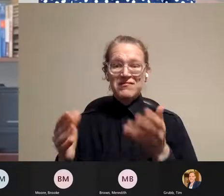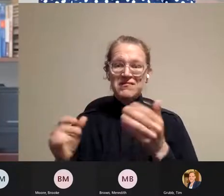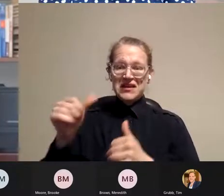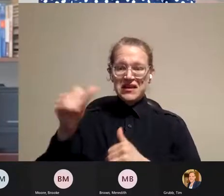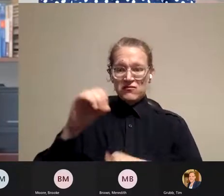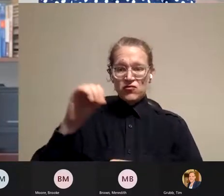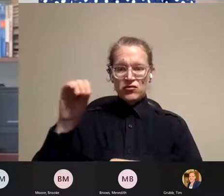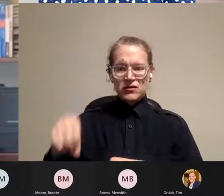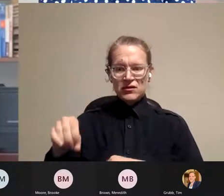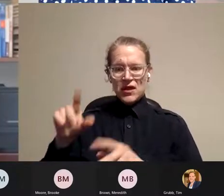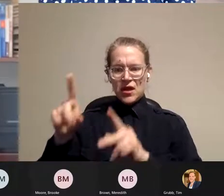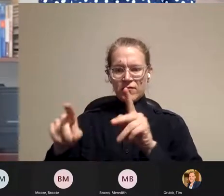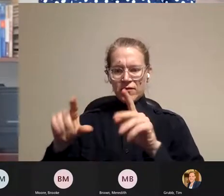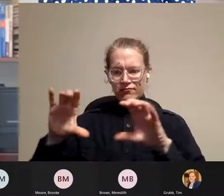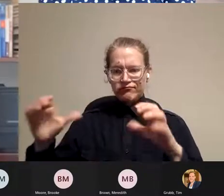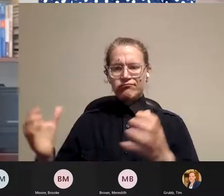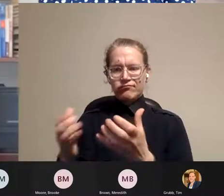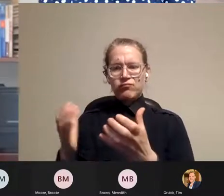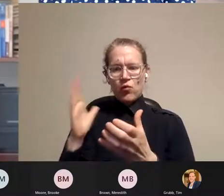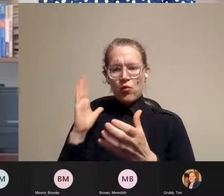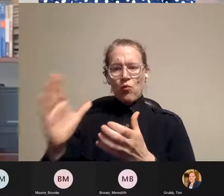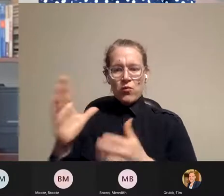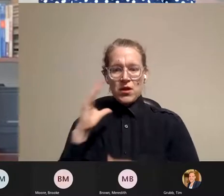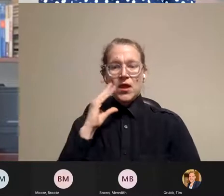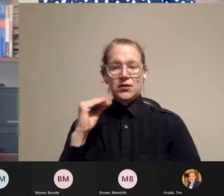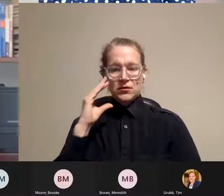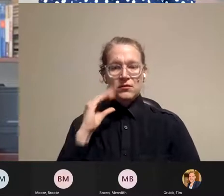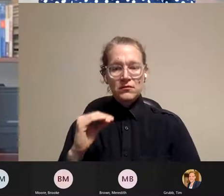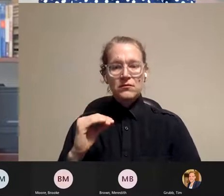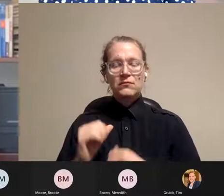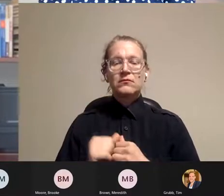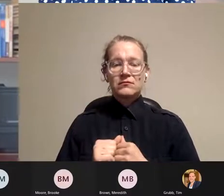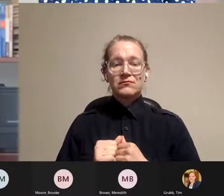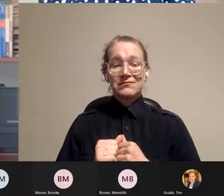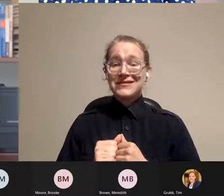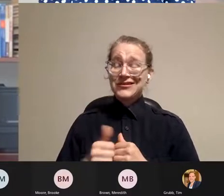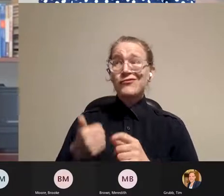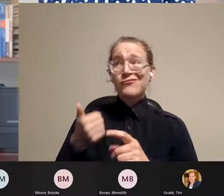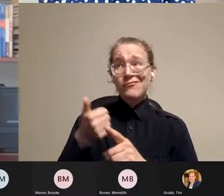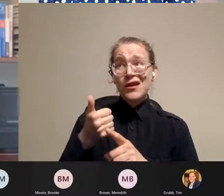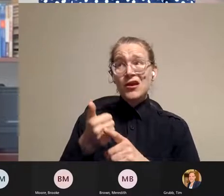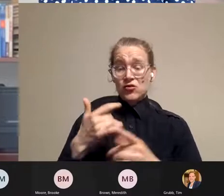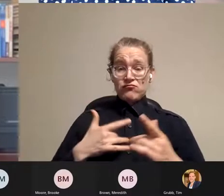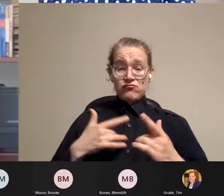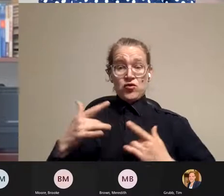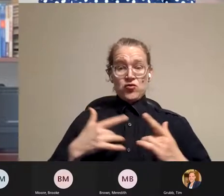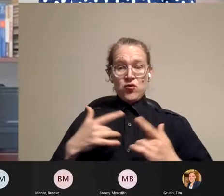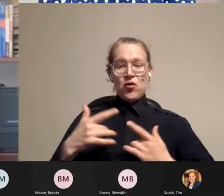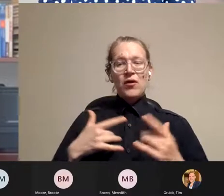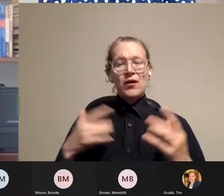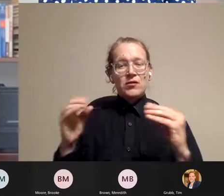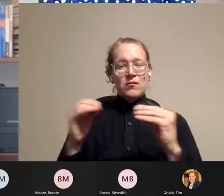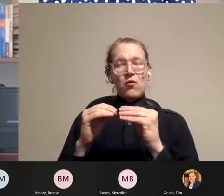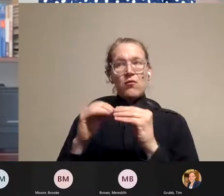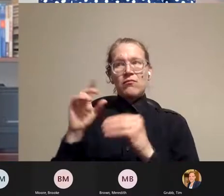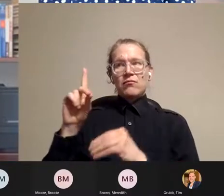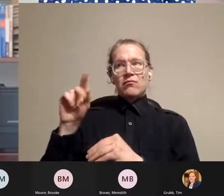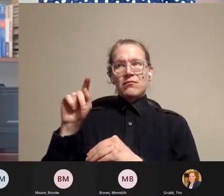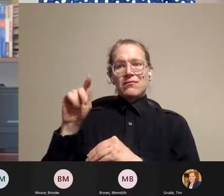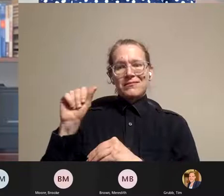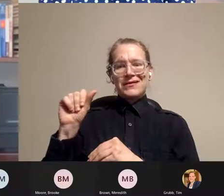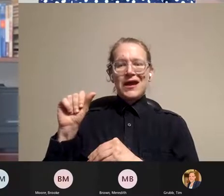And I think it becomes an issue of concern. The data are still emerging, but almost certainly long COVID is going to affect